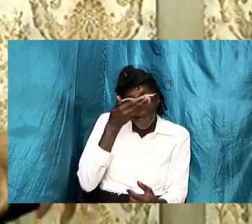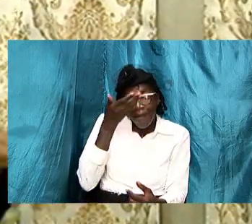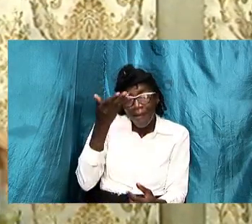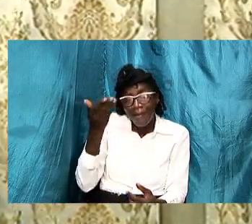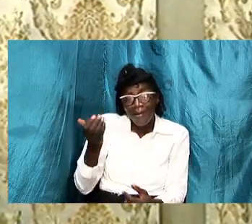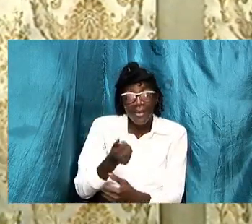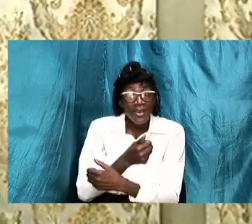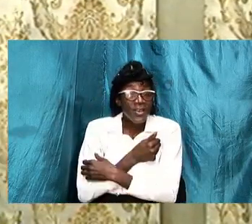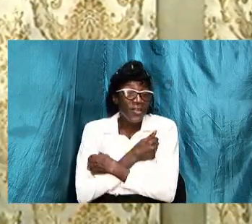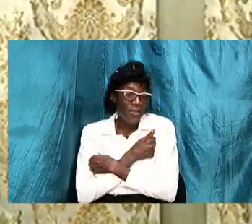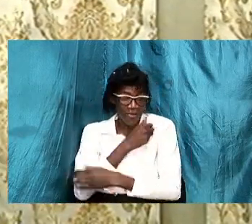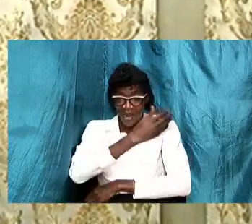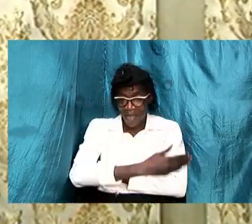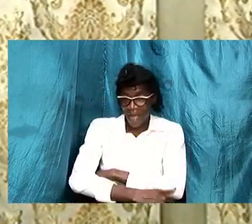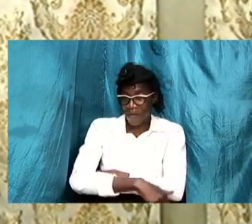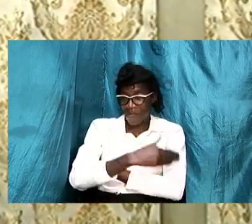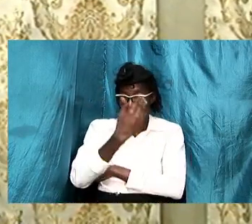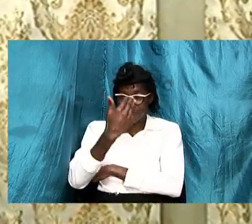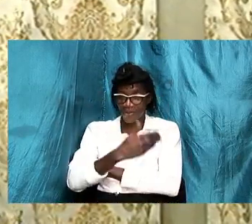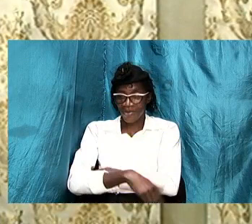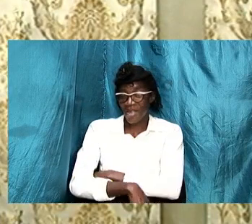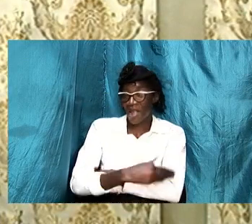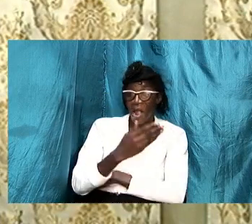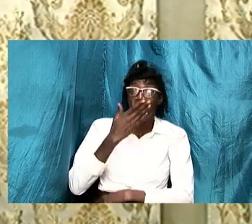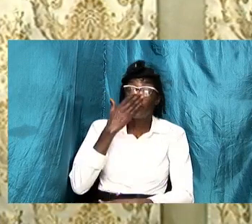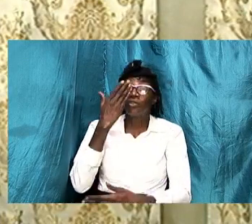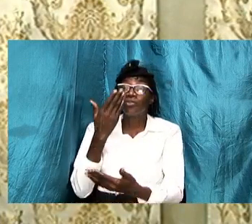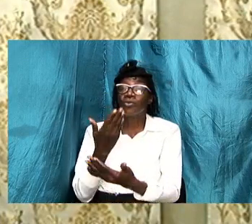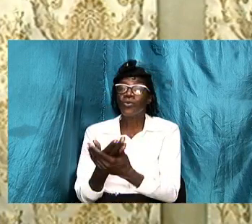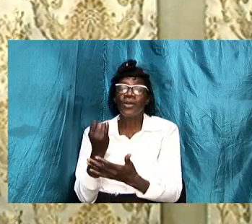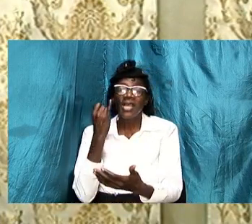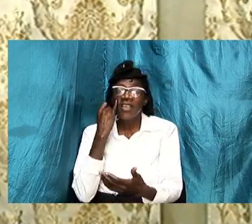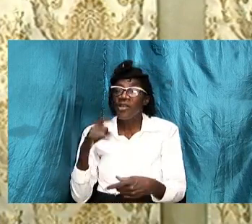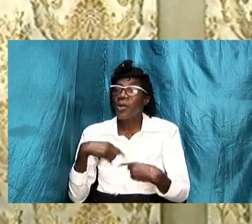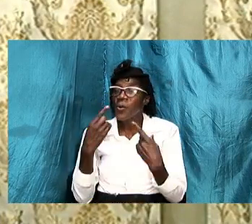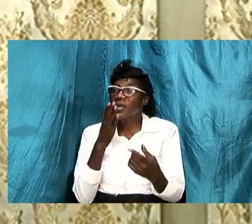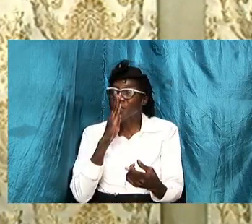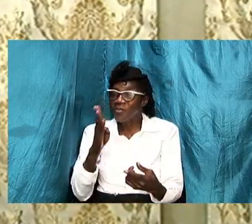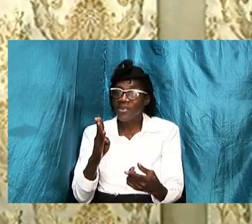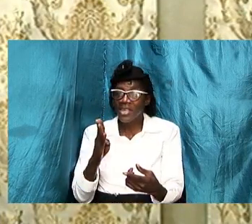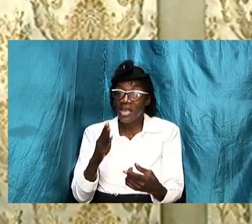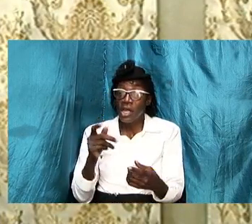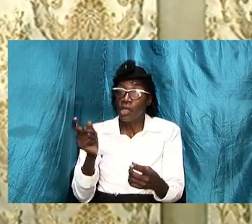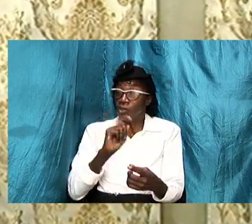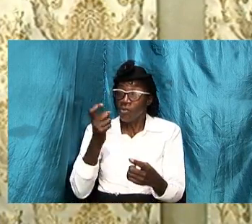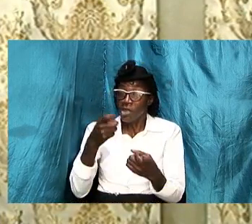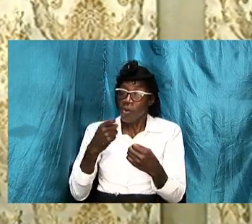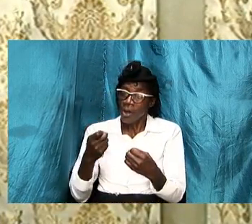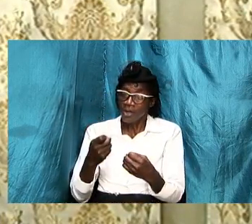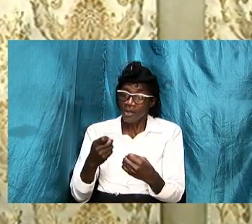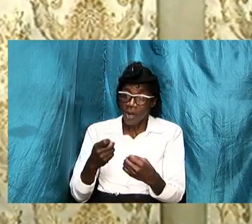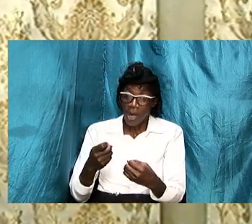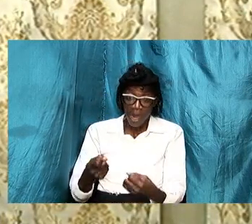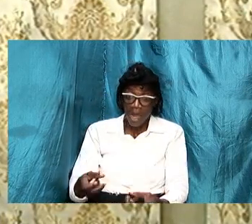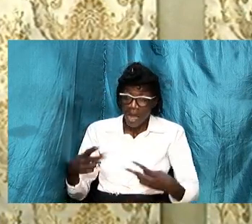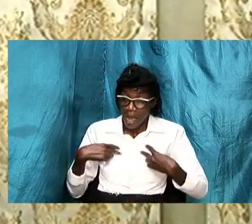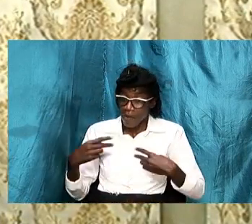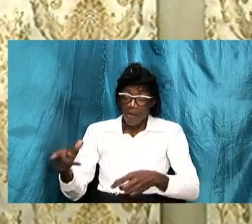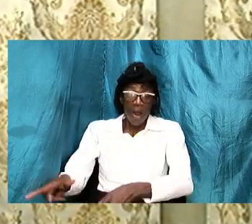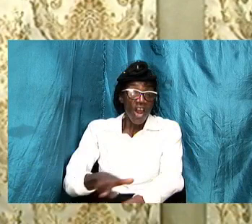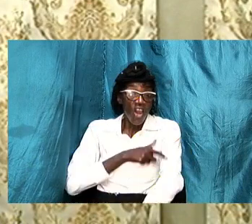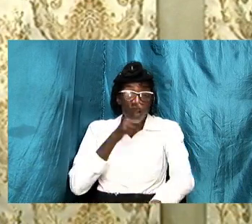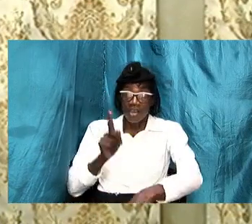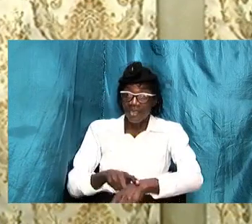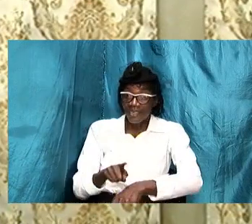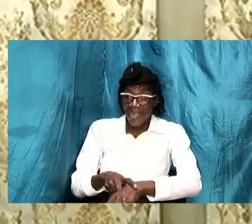the atmosphere is invaluable if it is going to be somewhere that we want to cherish and that is pleasant and that is cheerful